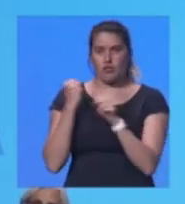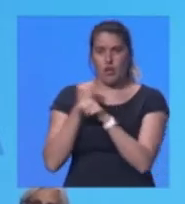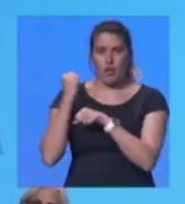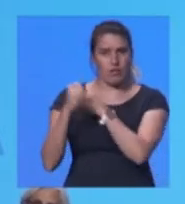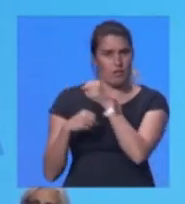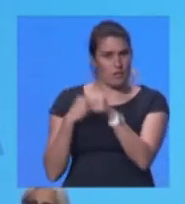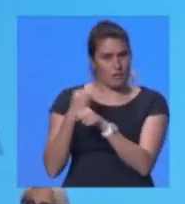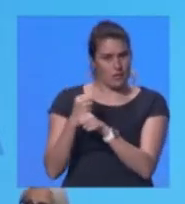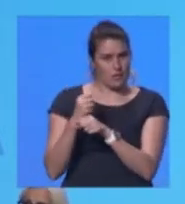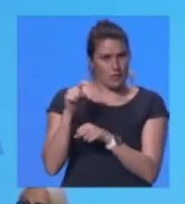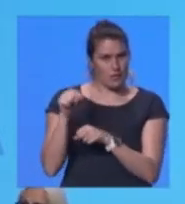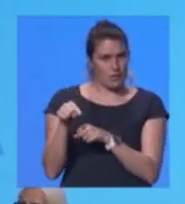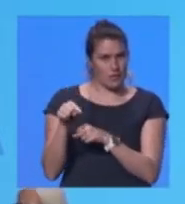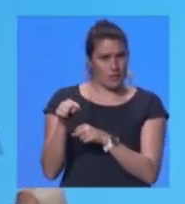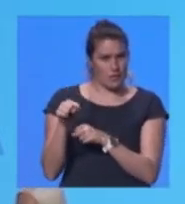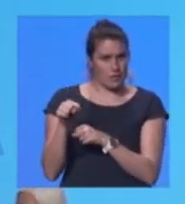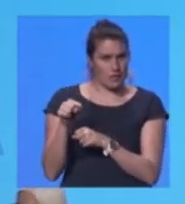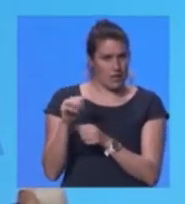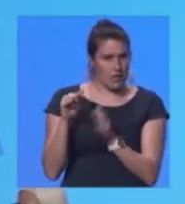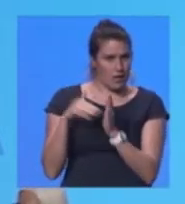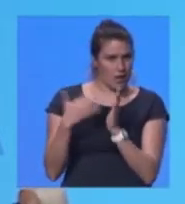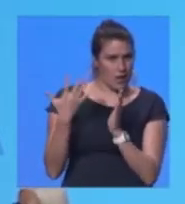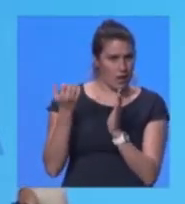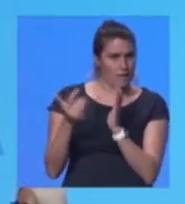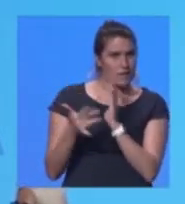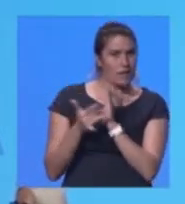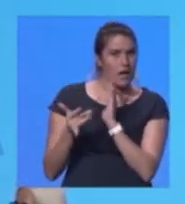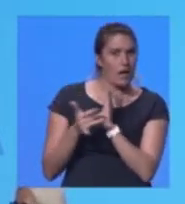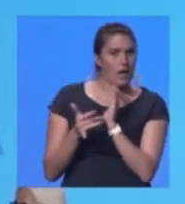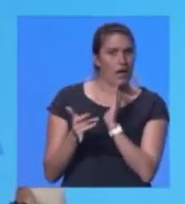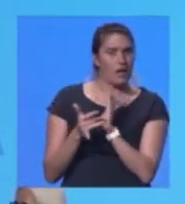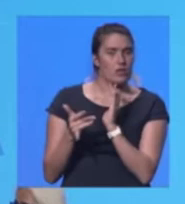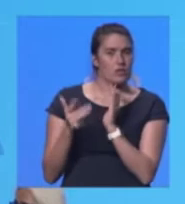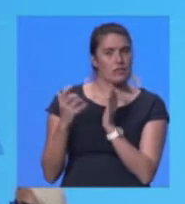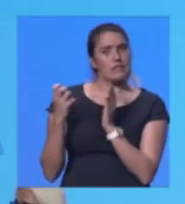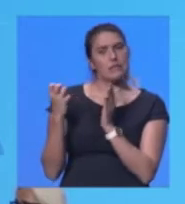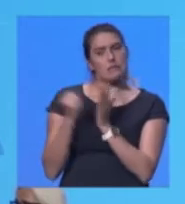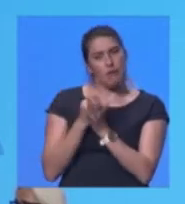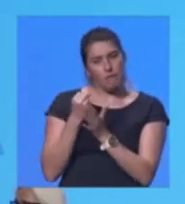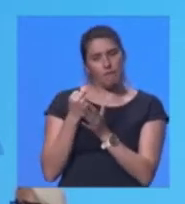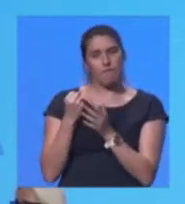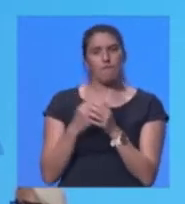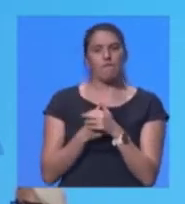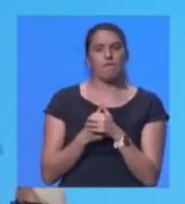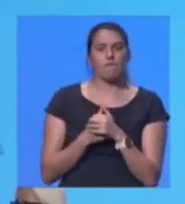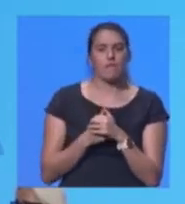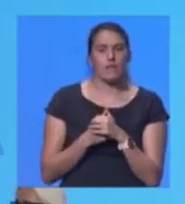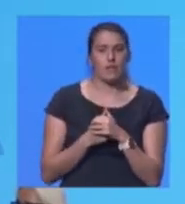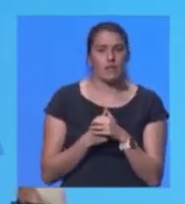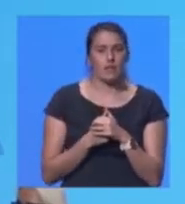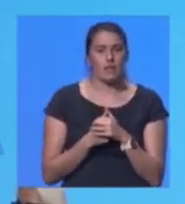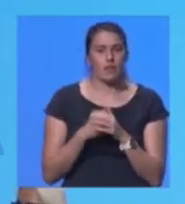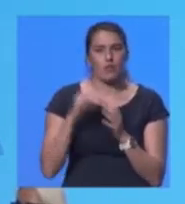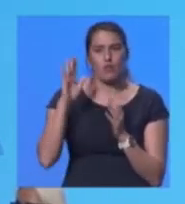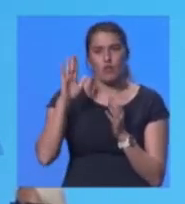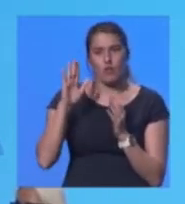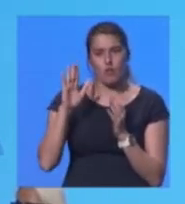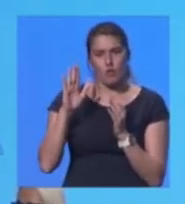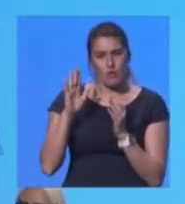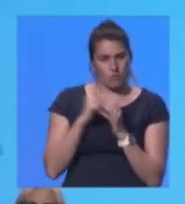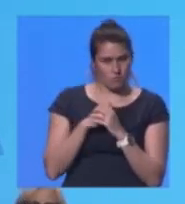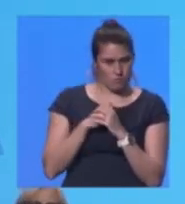molten salt reactors, we now have technology as a walkway safe that is load following.